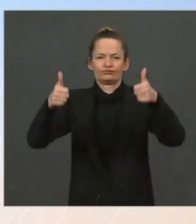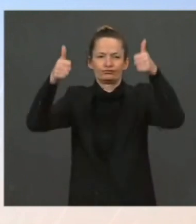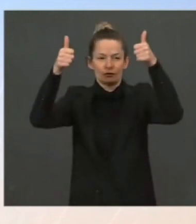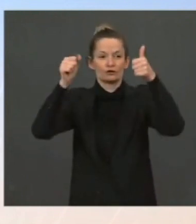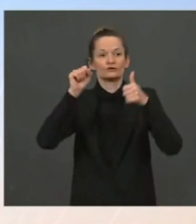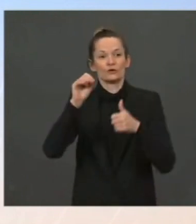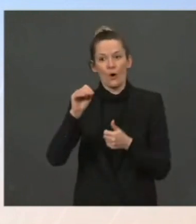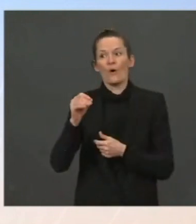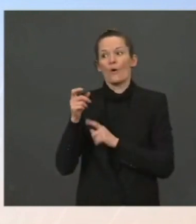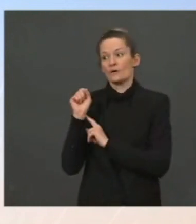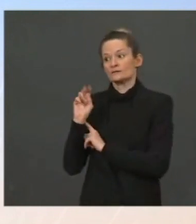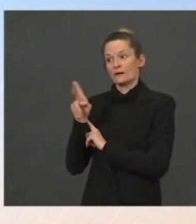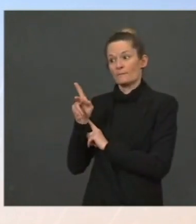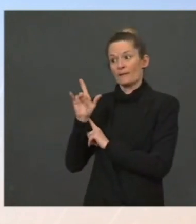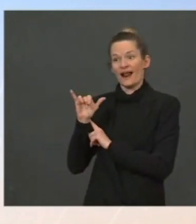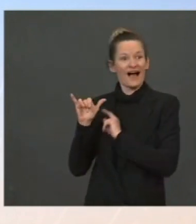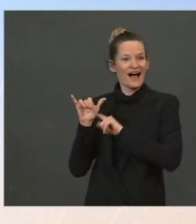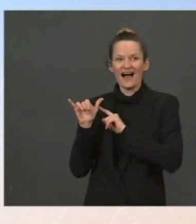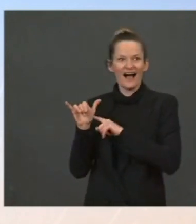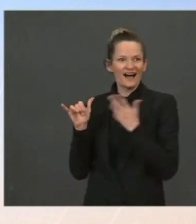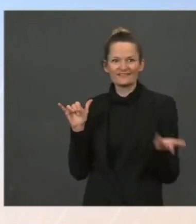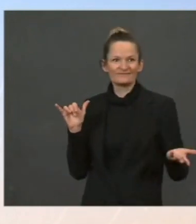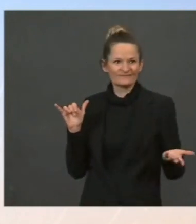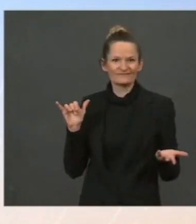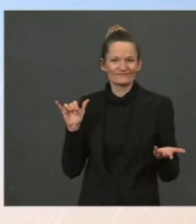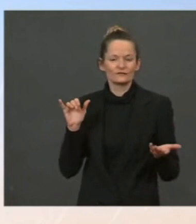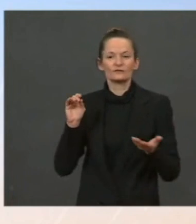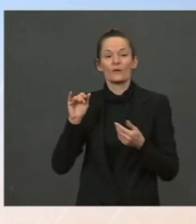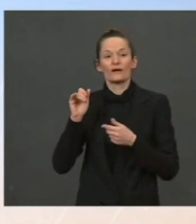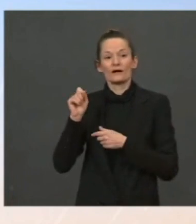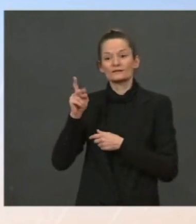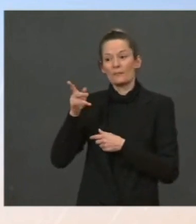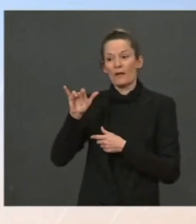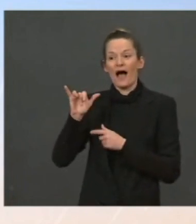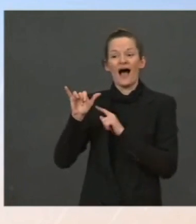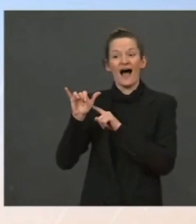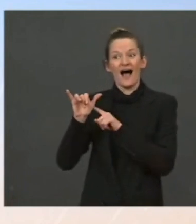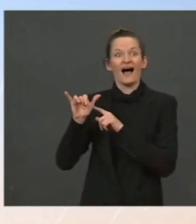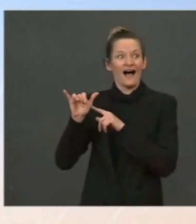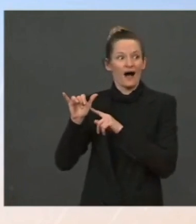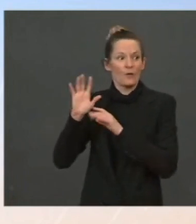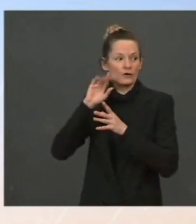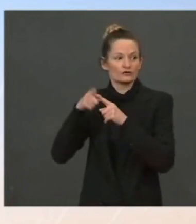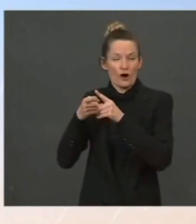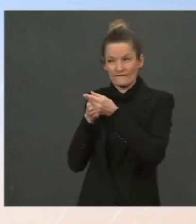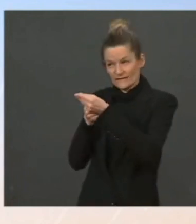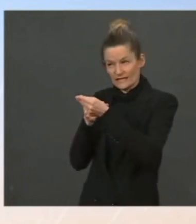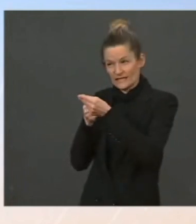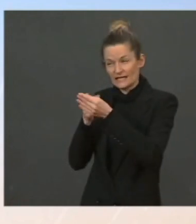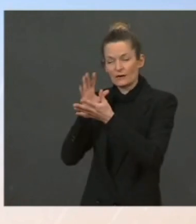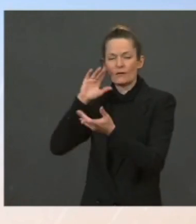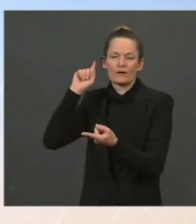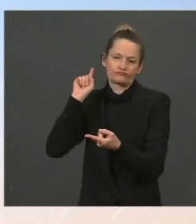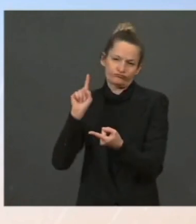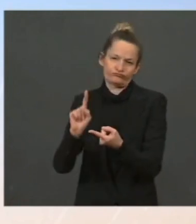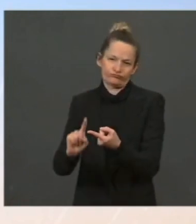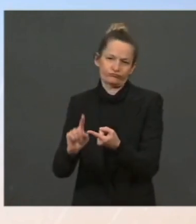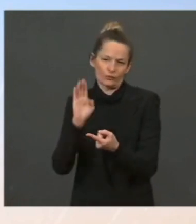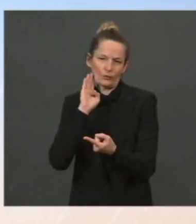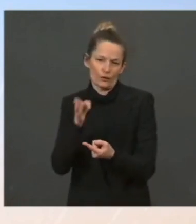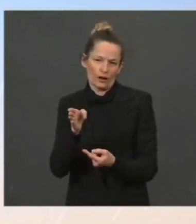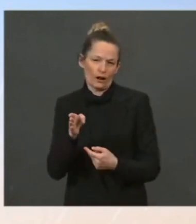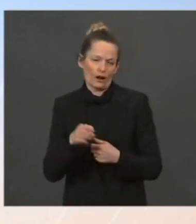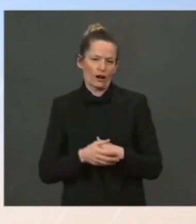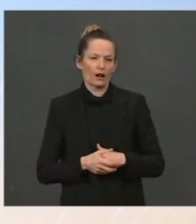pain as possible. Thank you, Jen. Thank you, Madam Secretary. So bottom line, how soon will Americans see prices at the pump